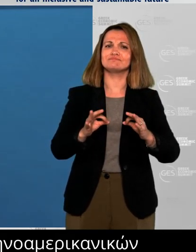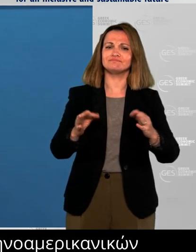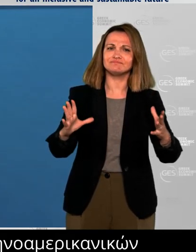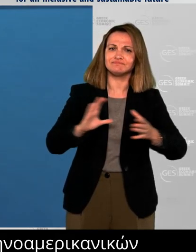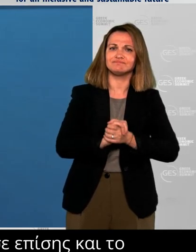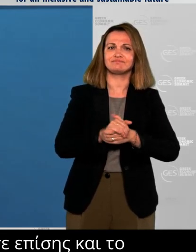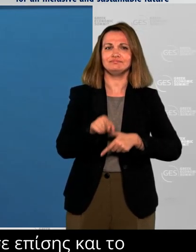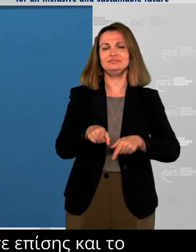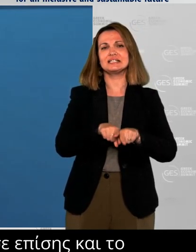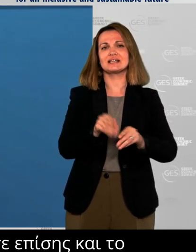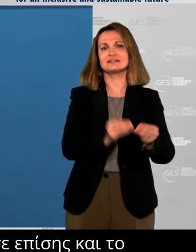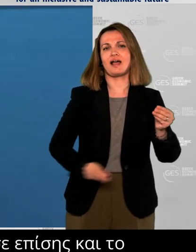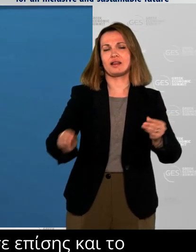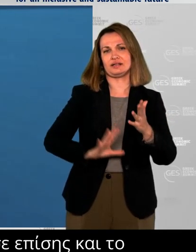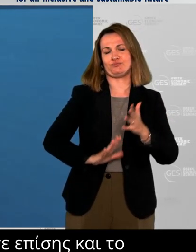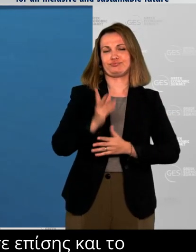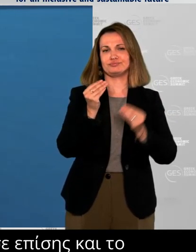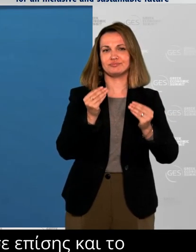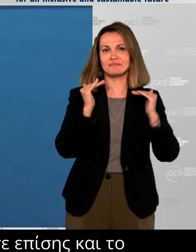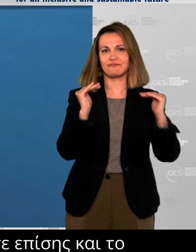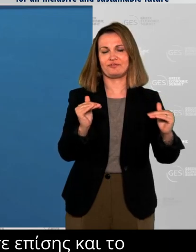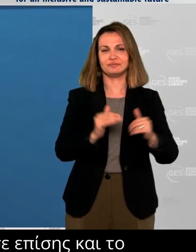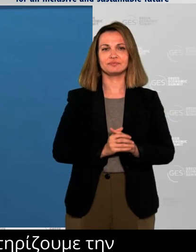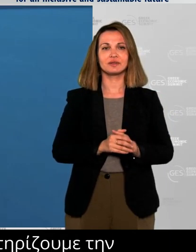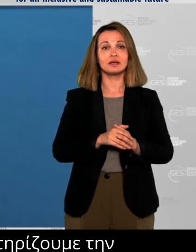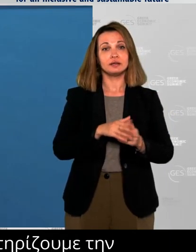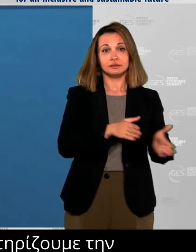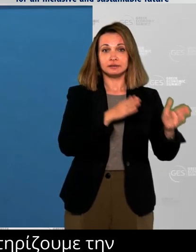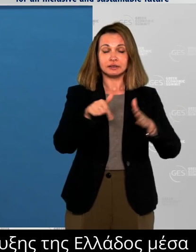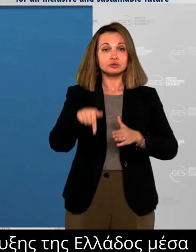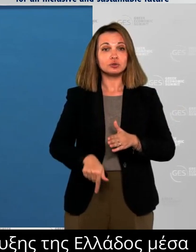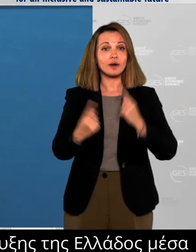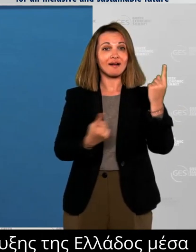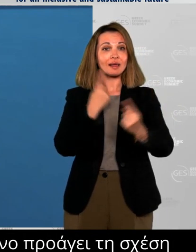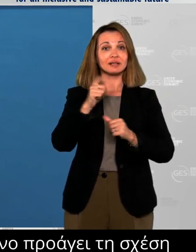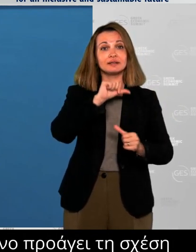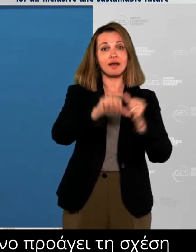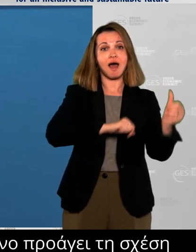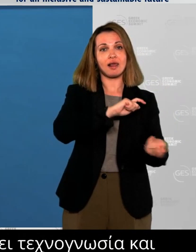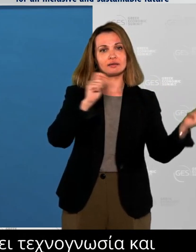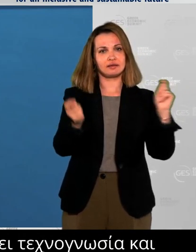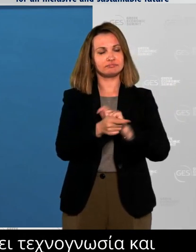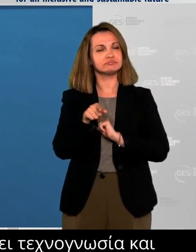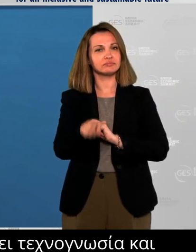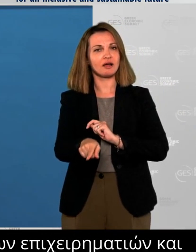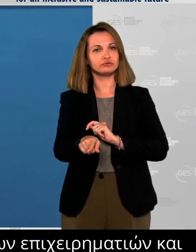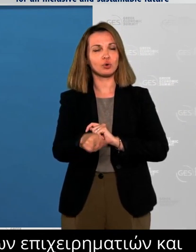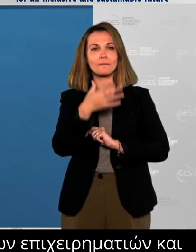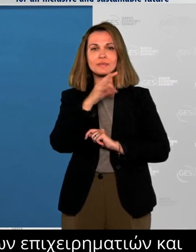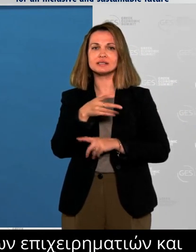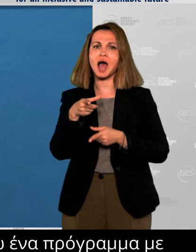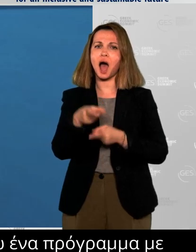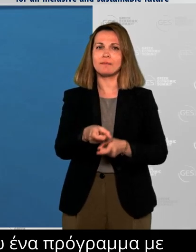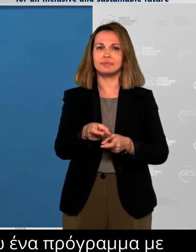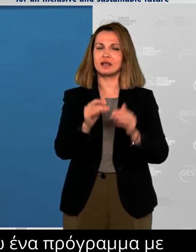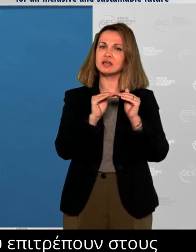climate change continues to threaten the prosperity we have worked so hard together to create. I want to commend the Greek